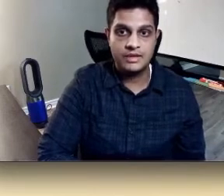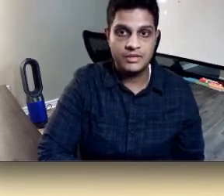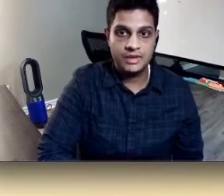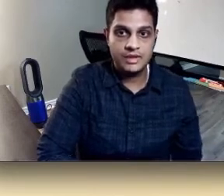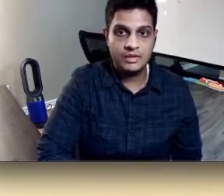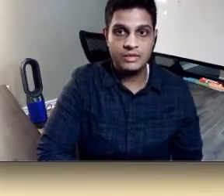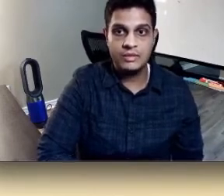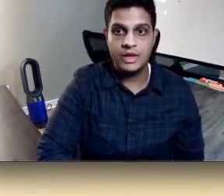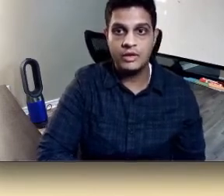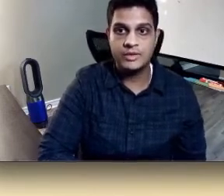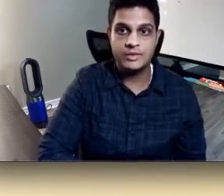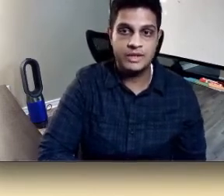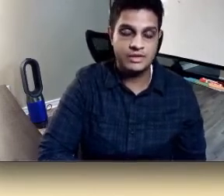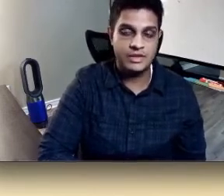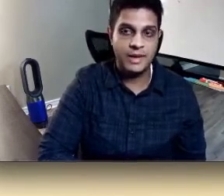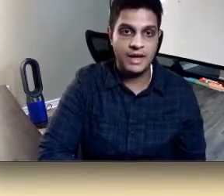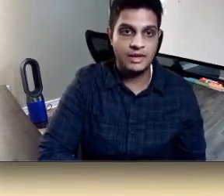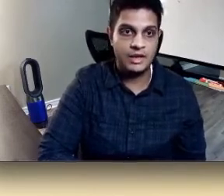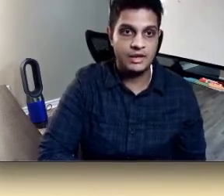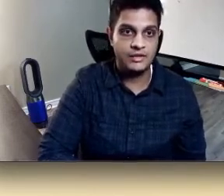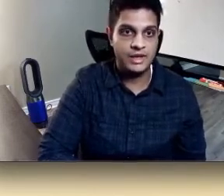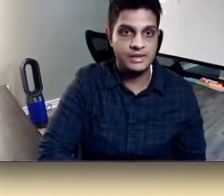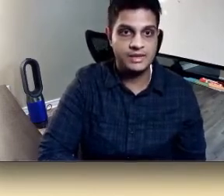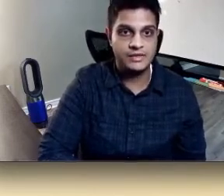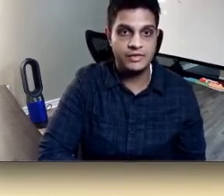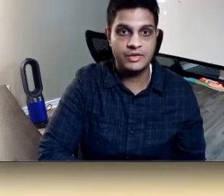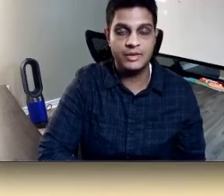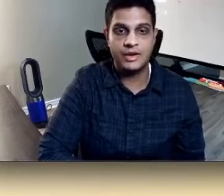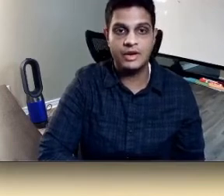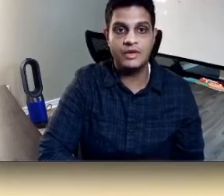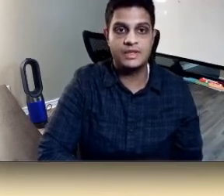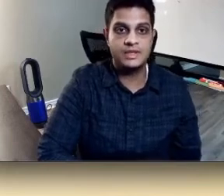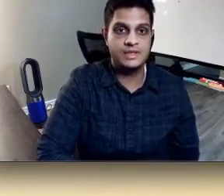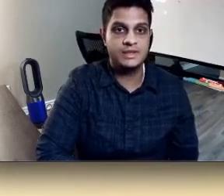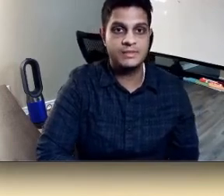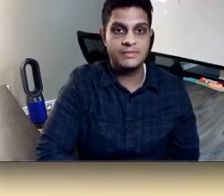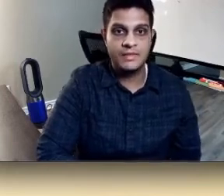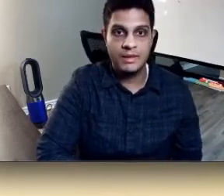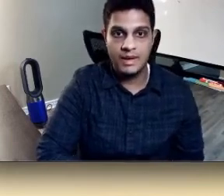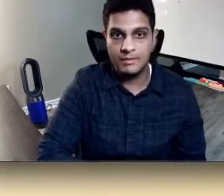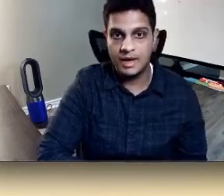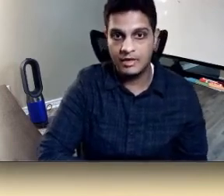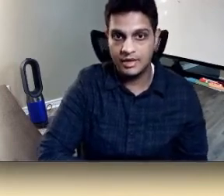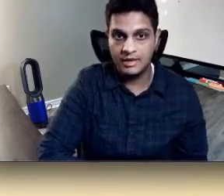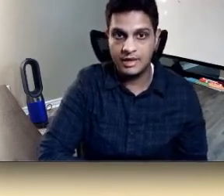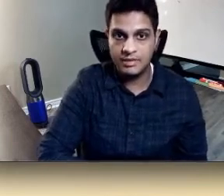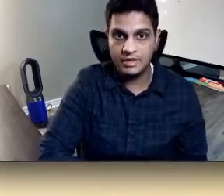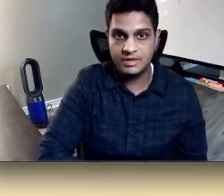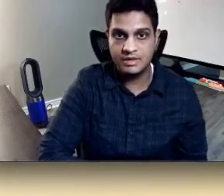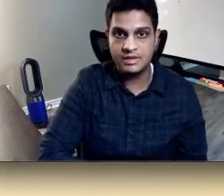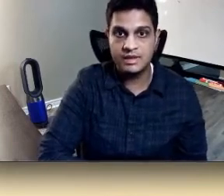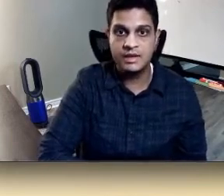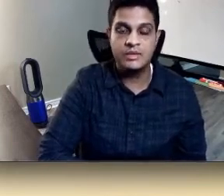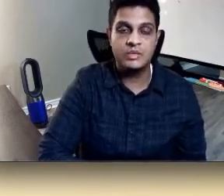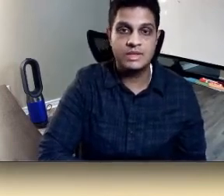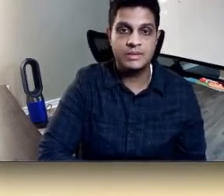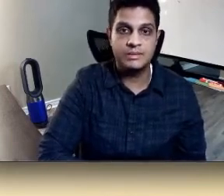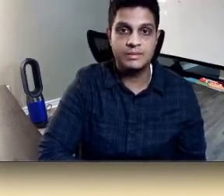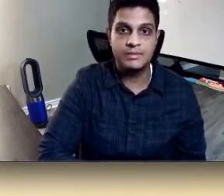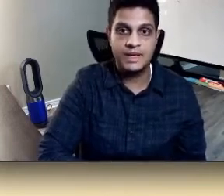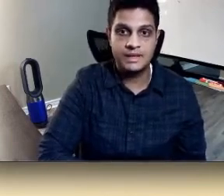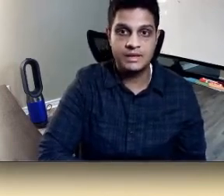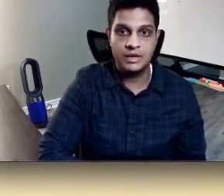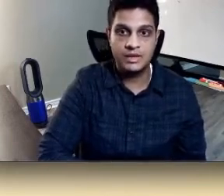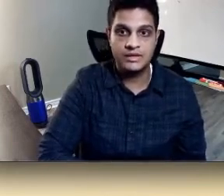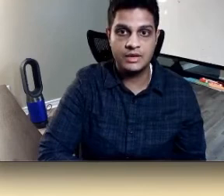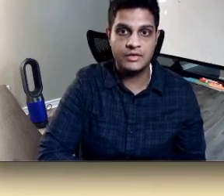In doing so, we hope to reduce the backlog of cases for trademark offices by empowering laypersons with some